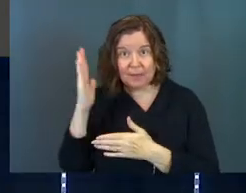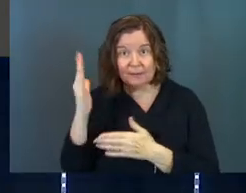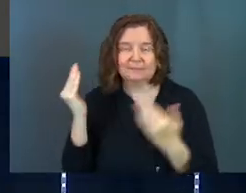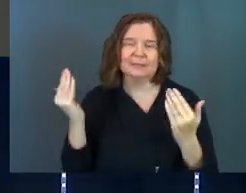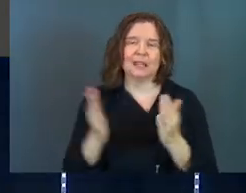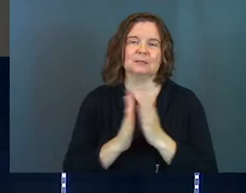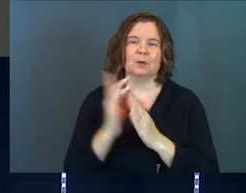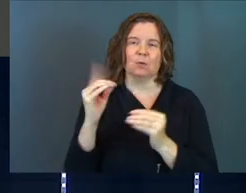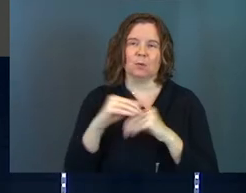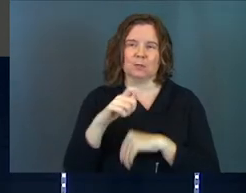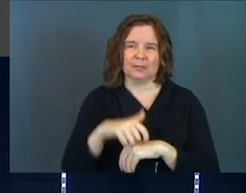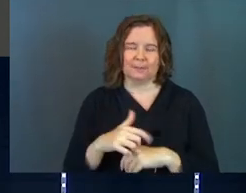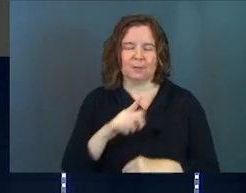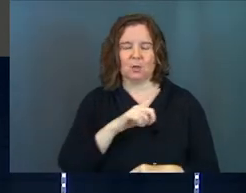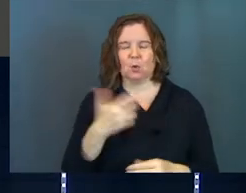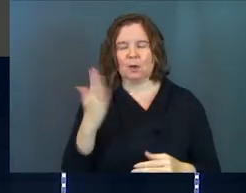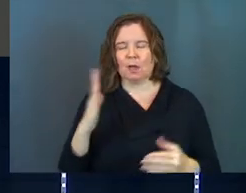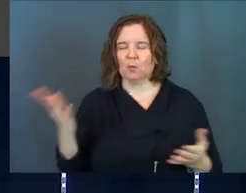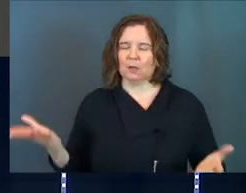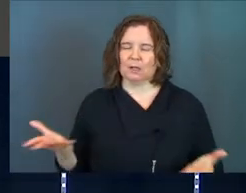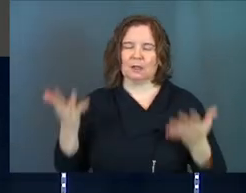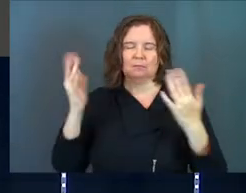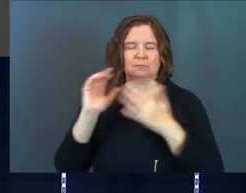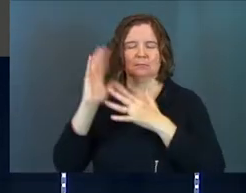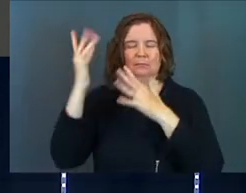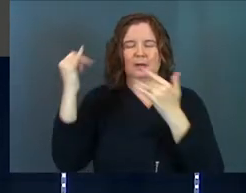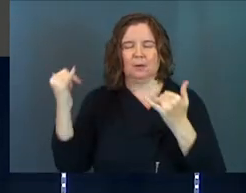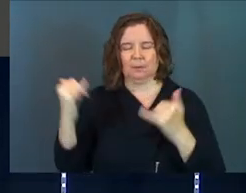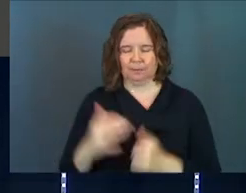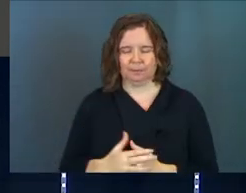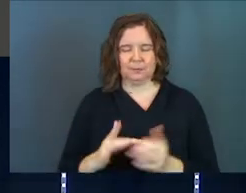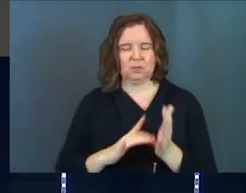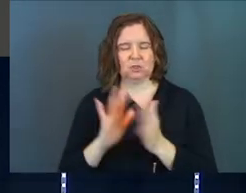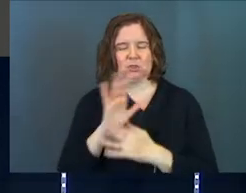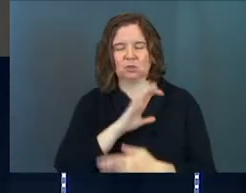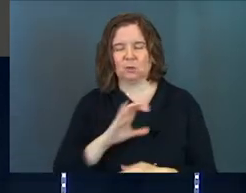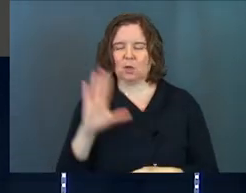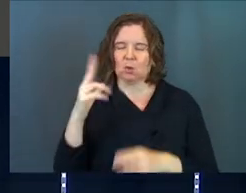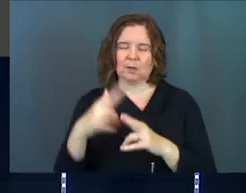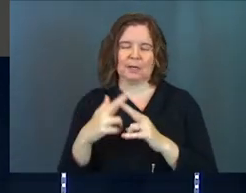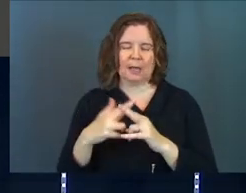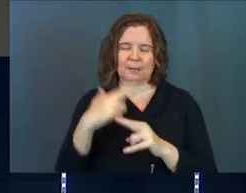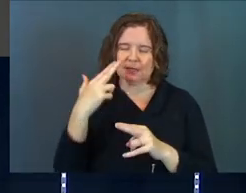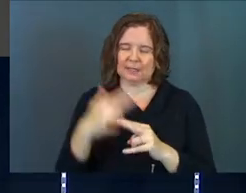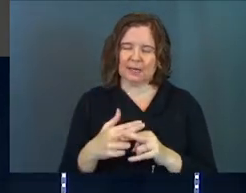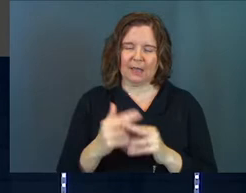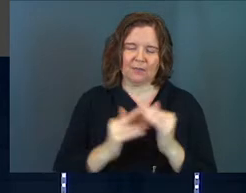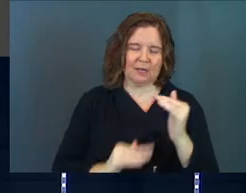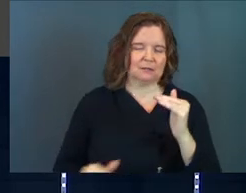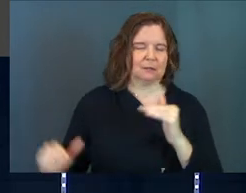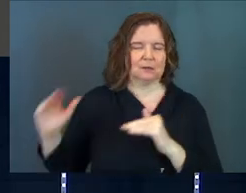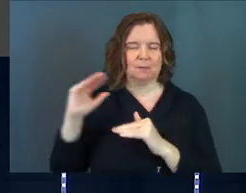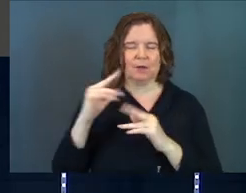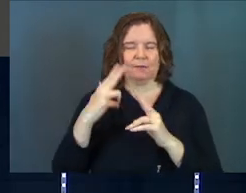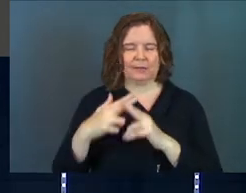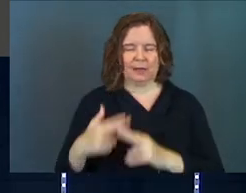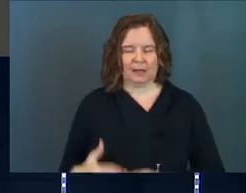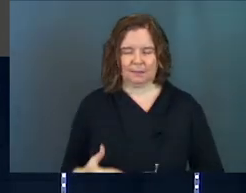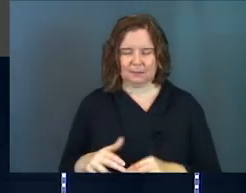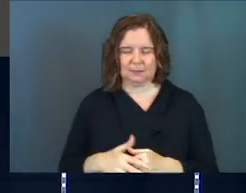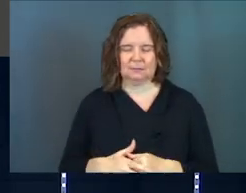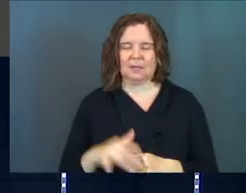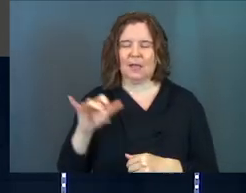Let's pray one more time. Lord God, we lift you up right now. Jesus Christ, your name is the name that is above every name.